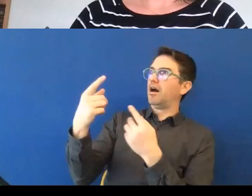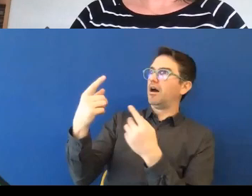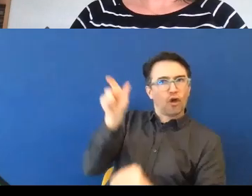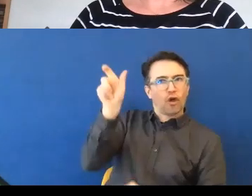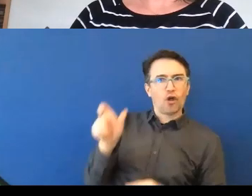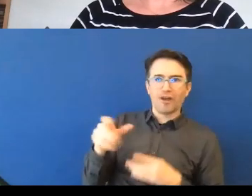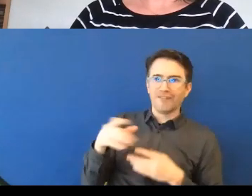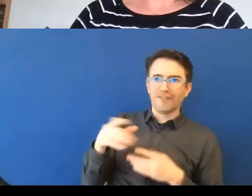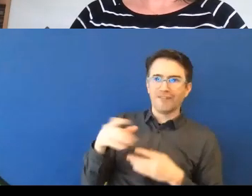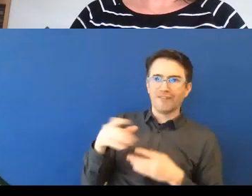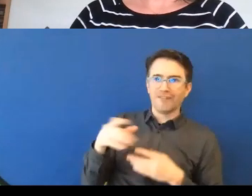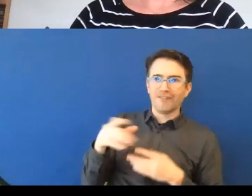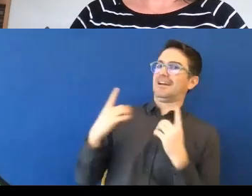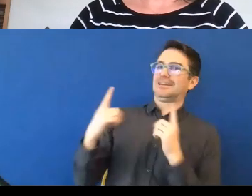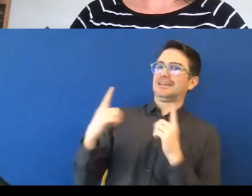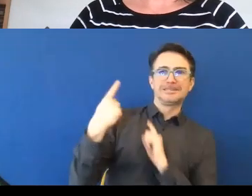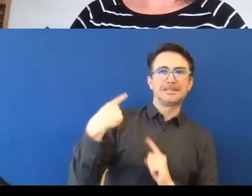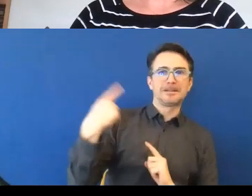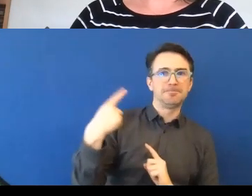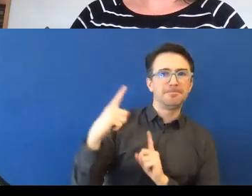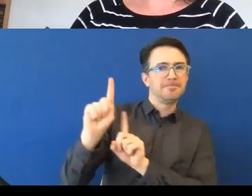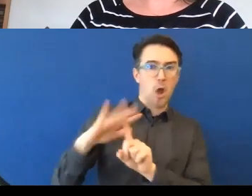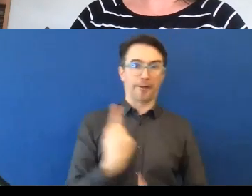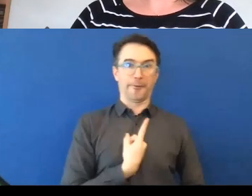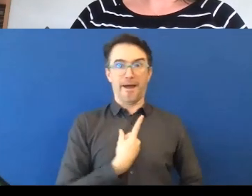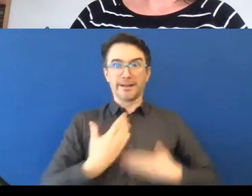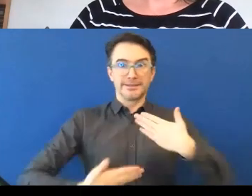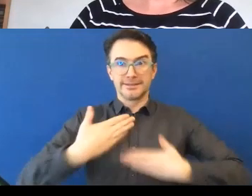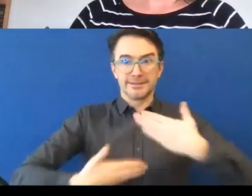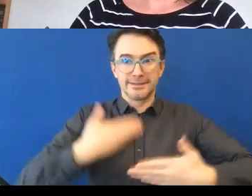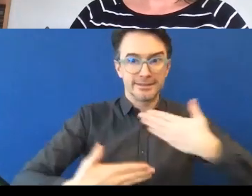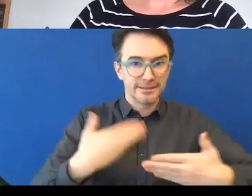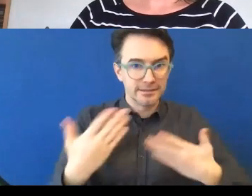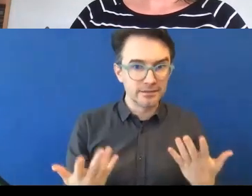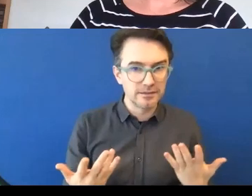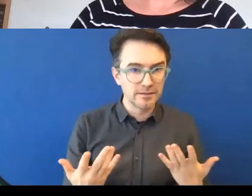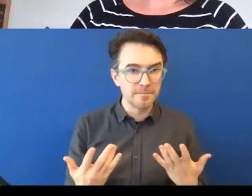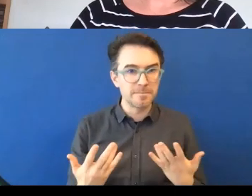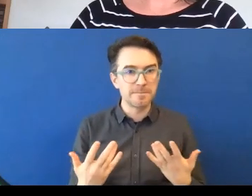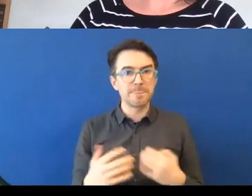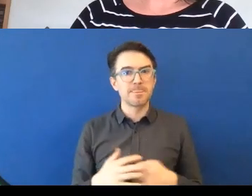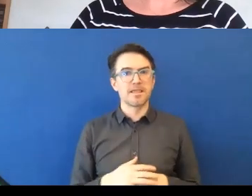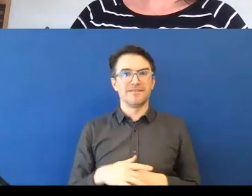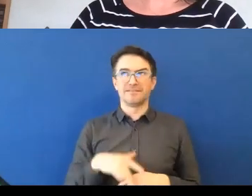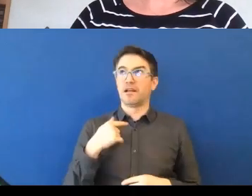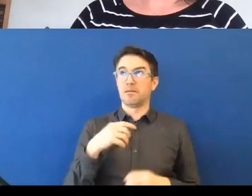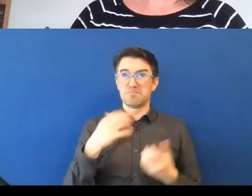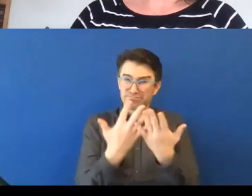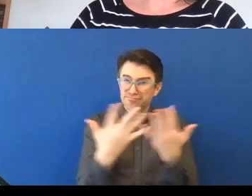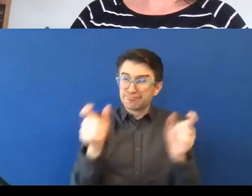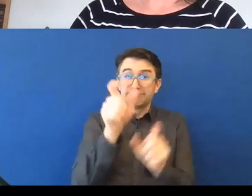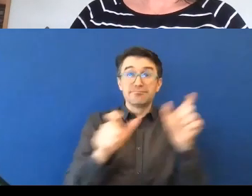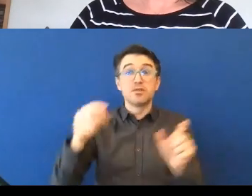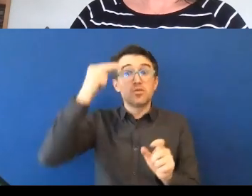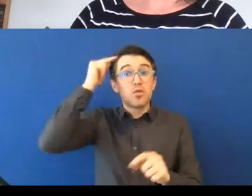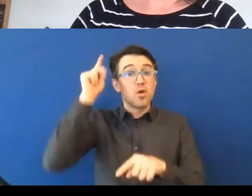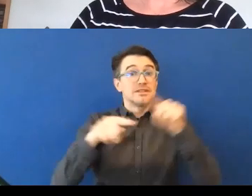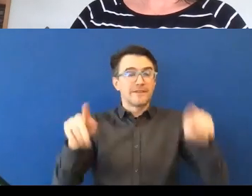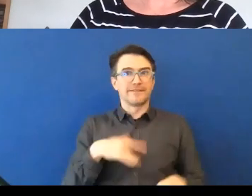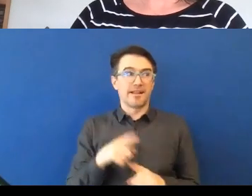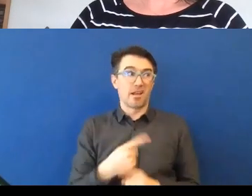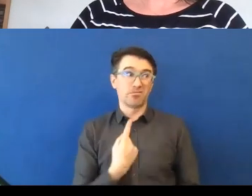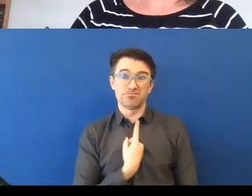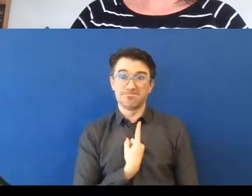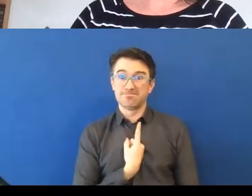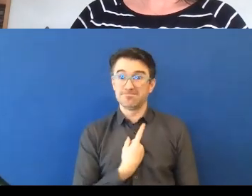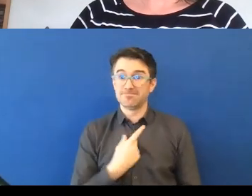are interrelated. So as you get older and as you climb the management hierarchy, you're more likely to acquire disability, long-term health condition, etc.